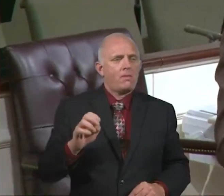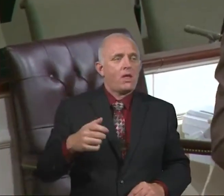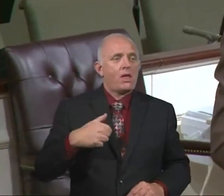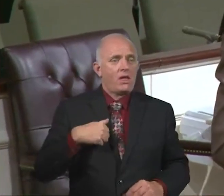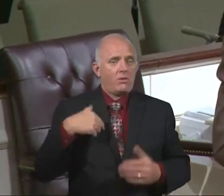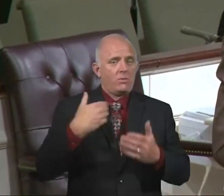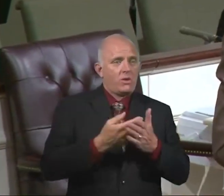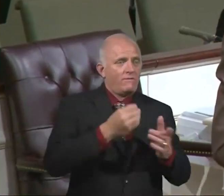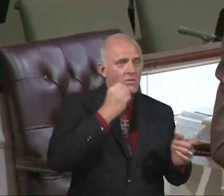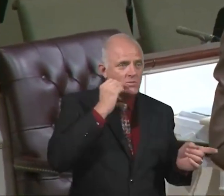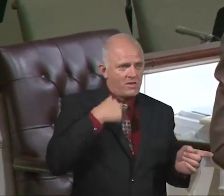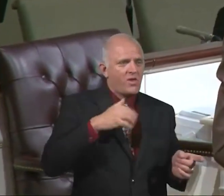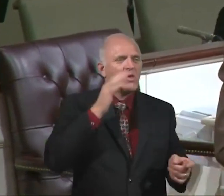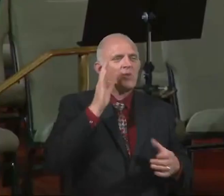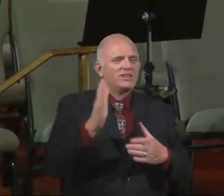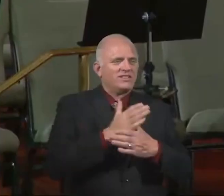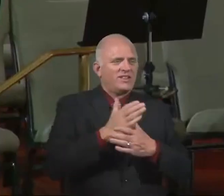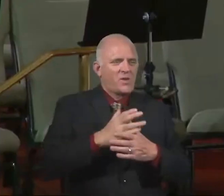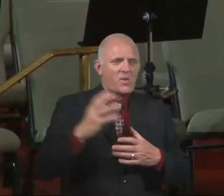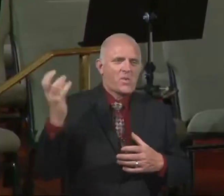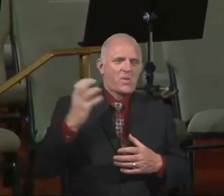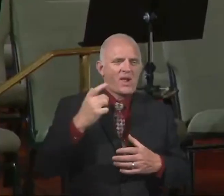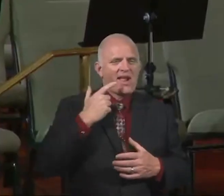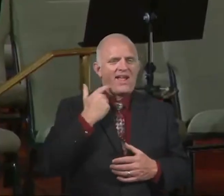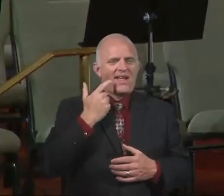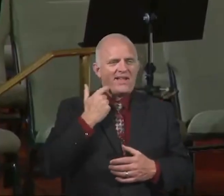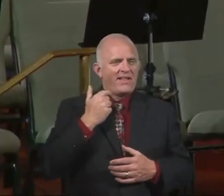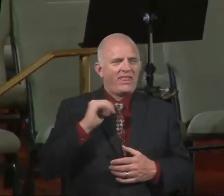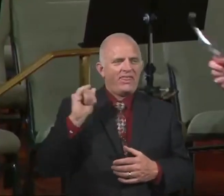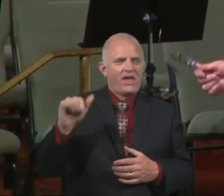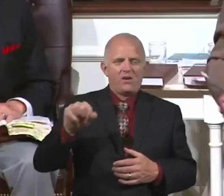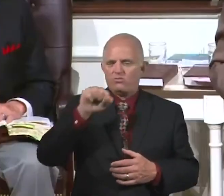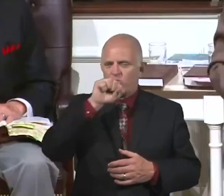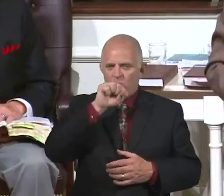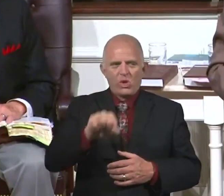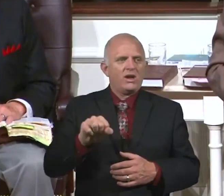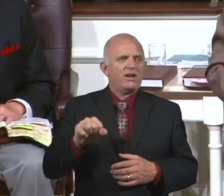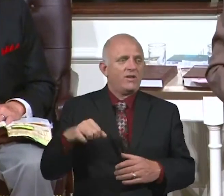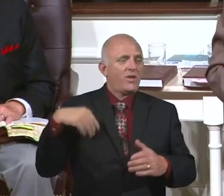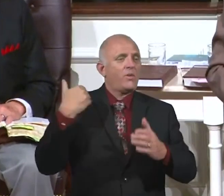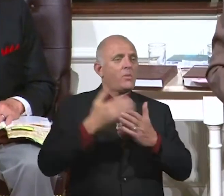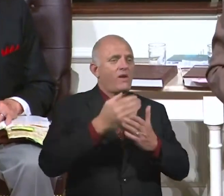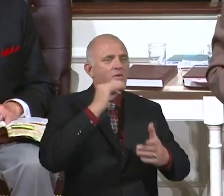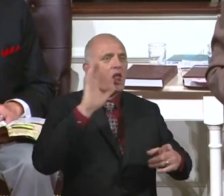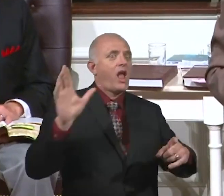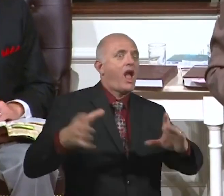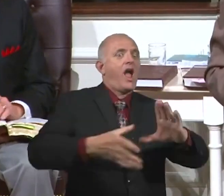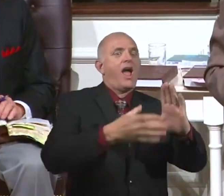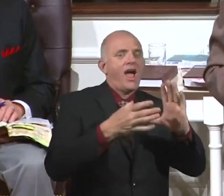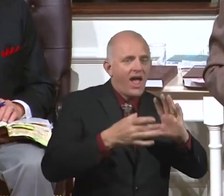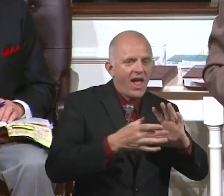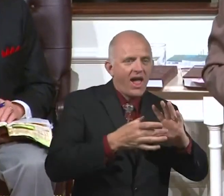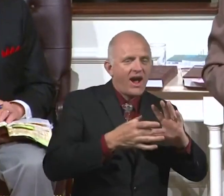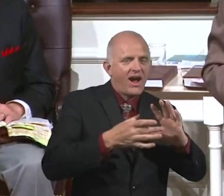my wife, my kids, they're going to laugh. It's hilarious. You get home and you can't remember what made you laugh.